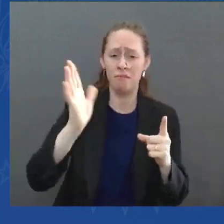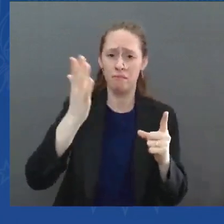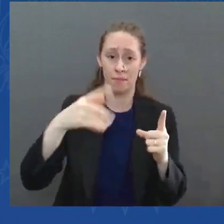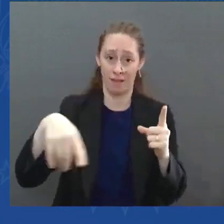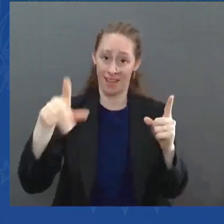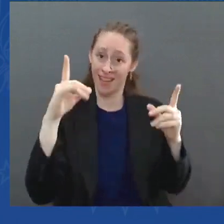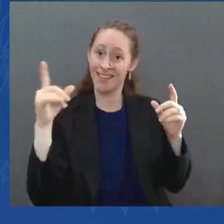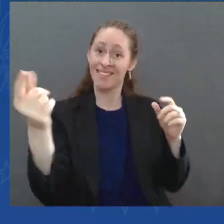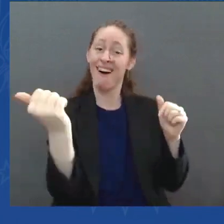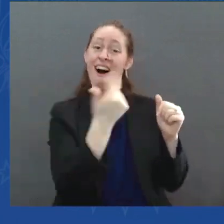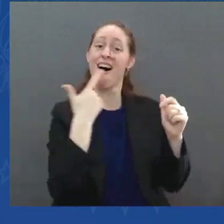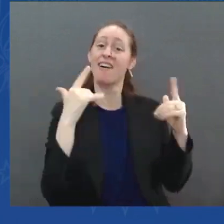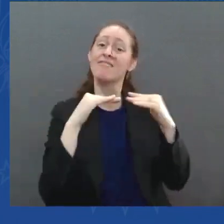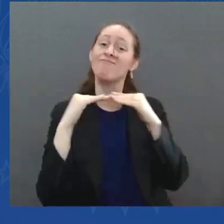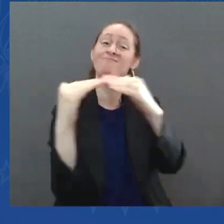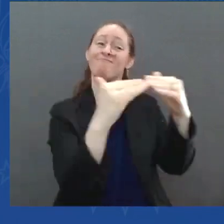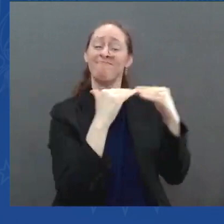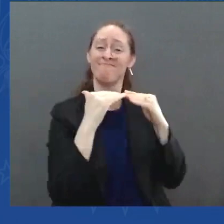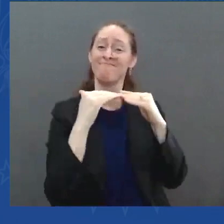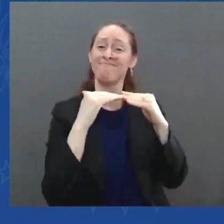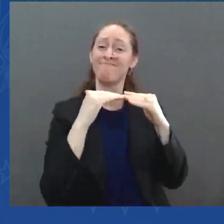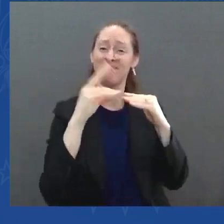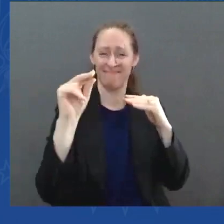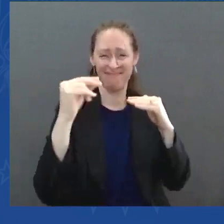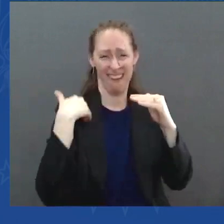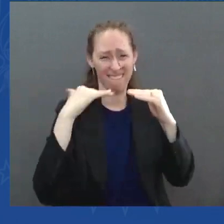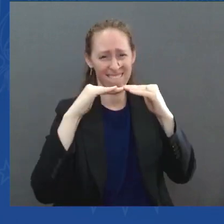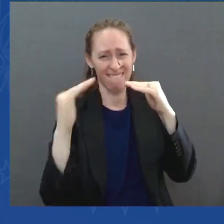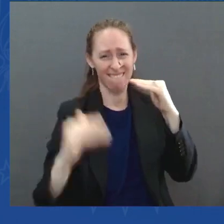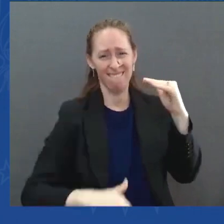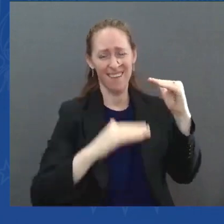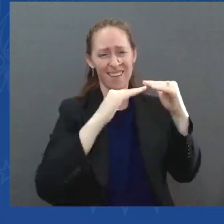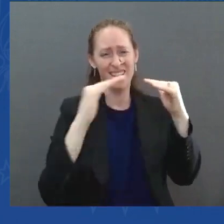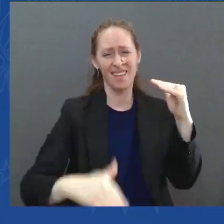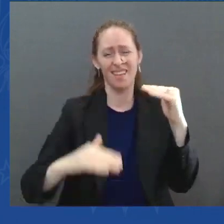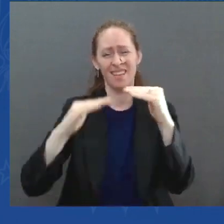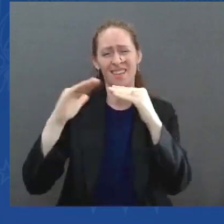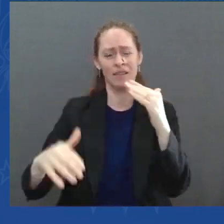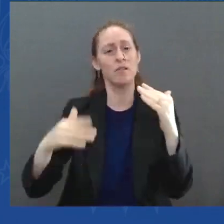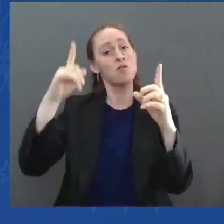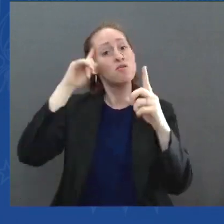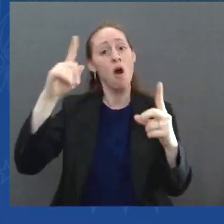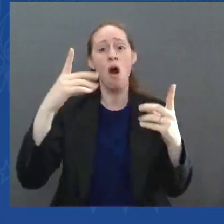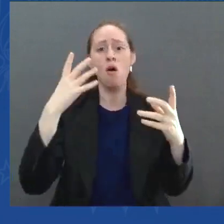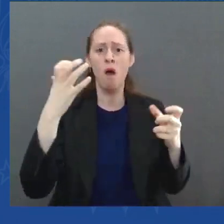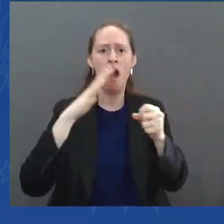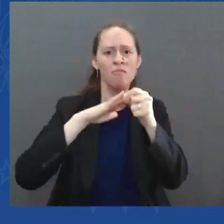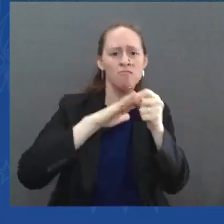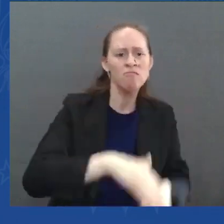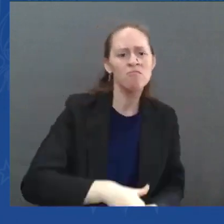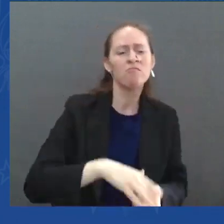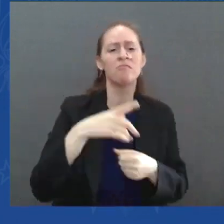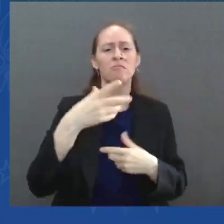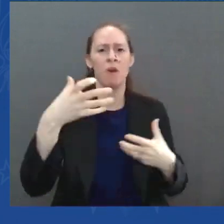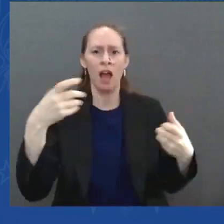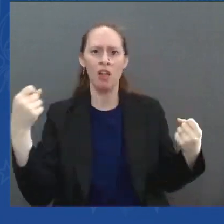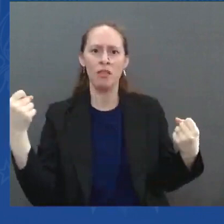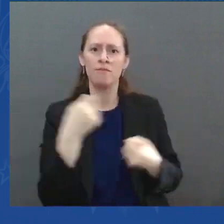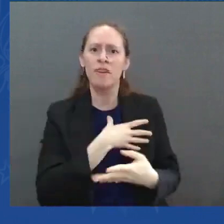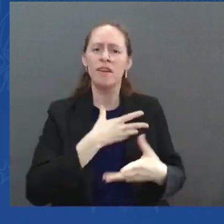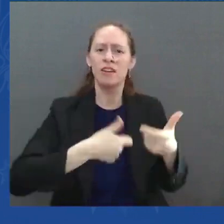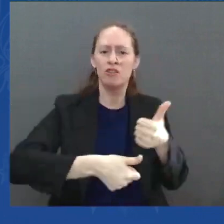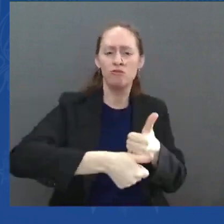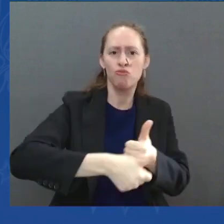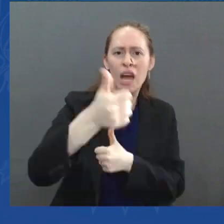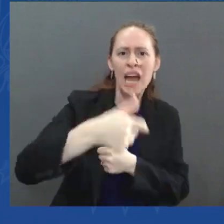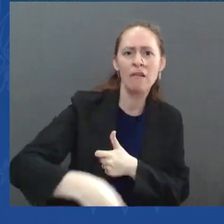-fought civil rights. Terror, not just in the dark and the night, but in broad daylight. Innocent men, women, and children